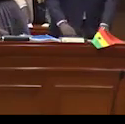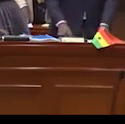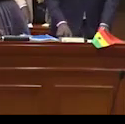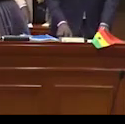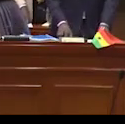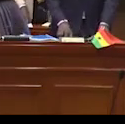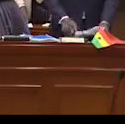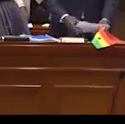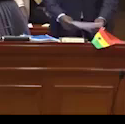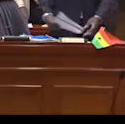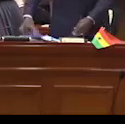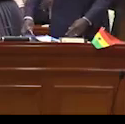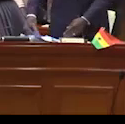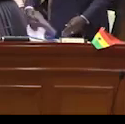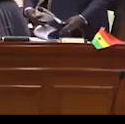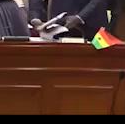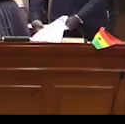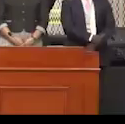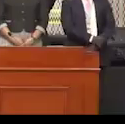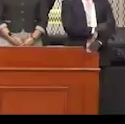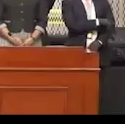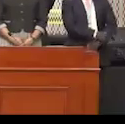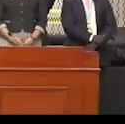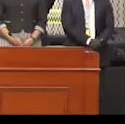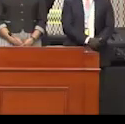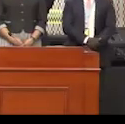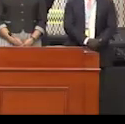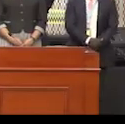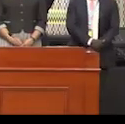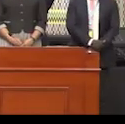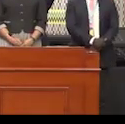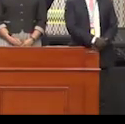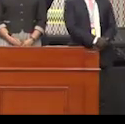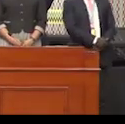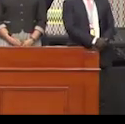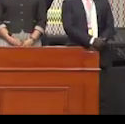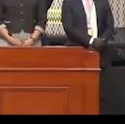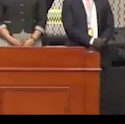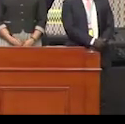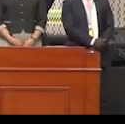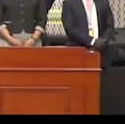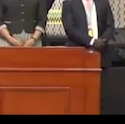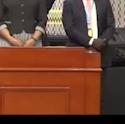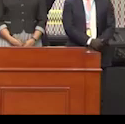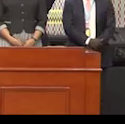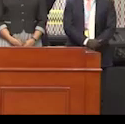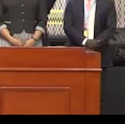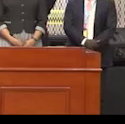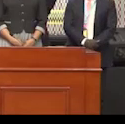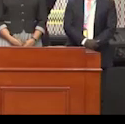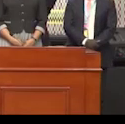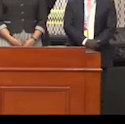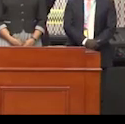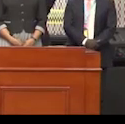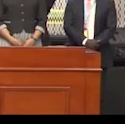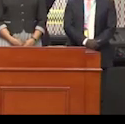Almighty God, we humbly besiege thee to look with favour upon this Parliament of the Republic